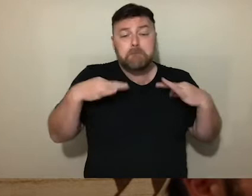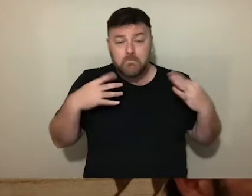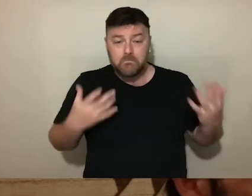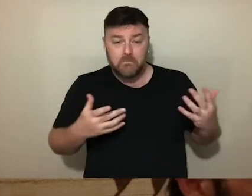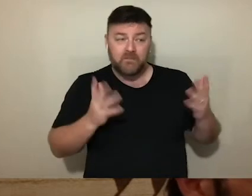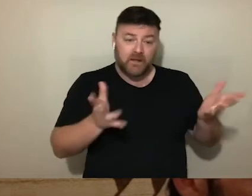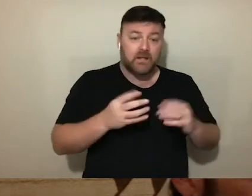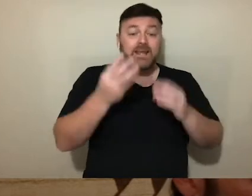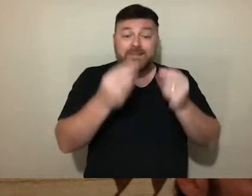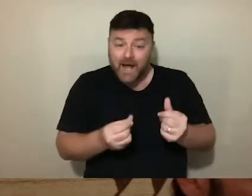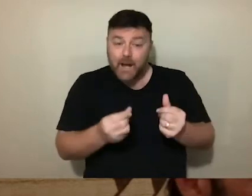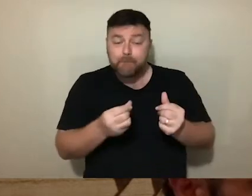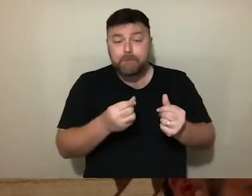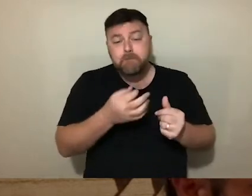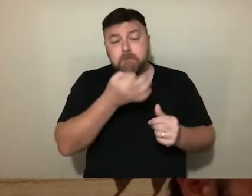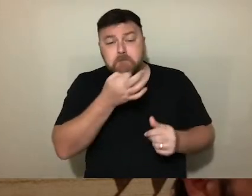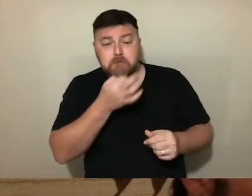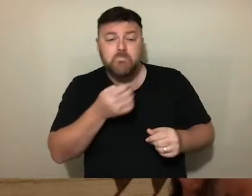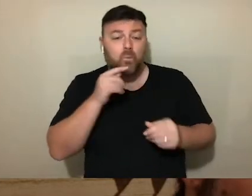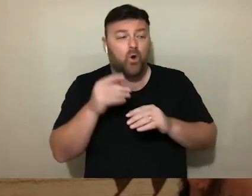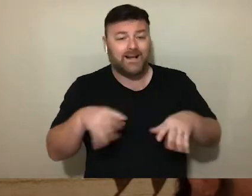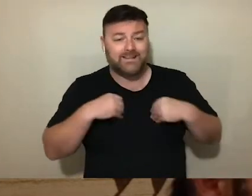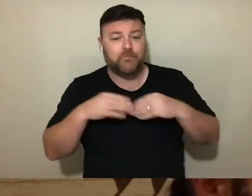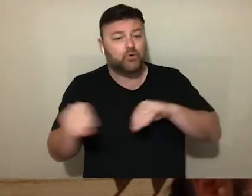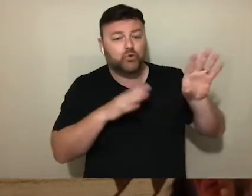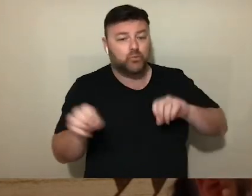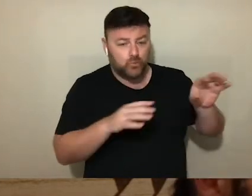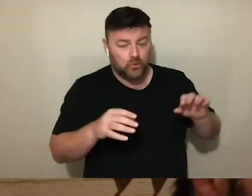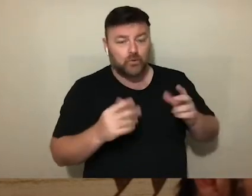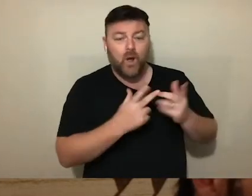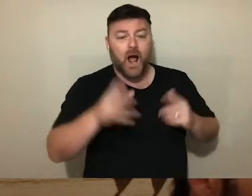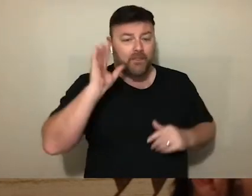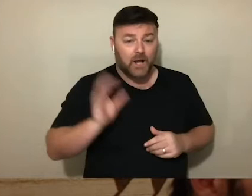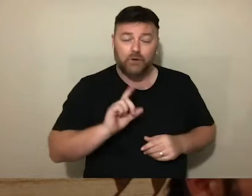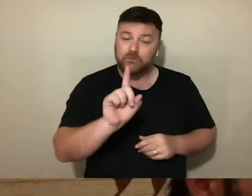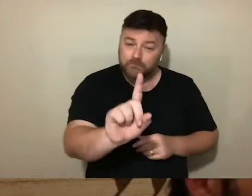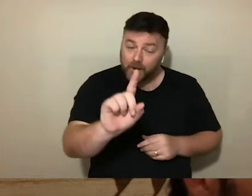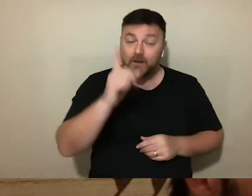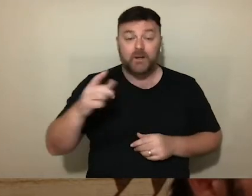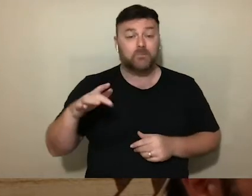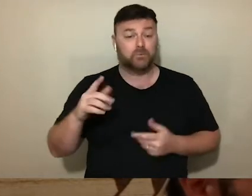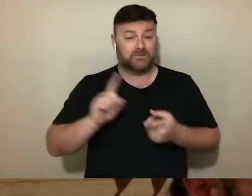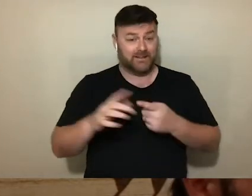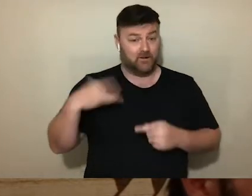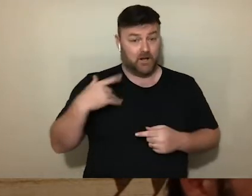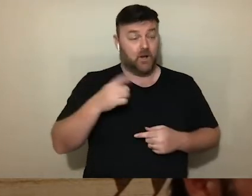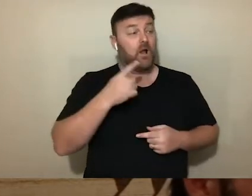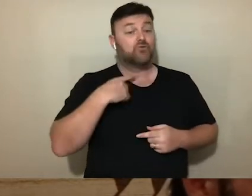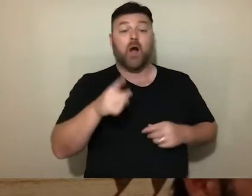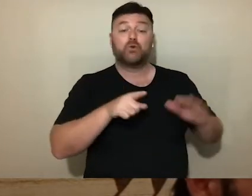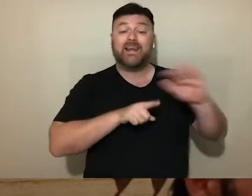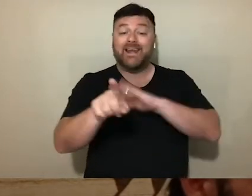accepted for relocation in some European countries. However, as people continue to leave their countries to escape an endurable